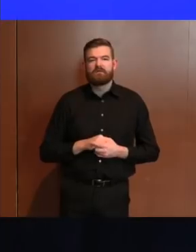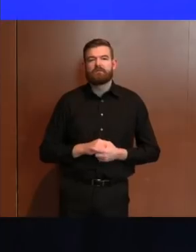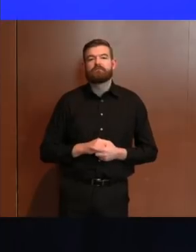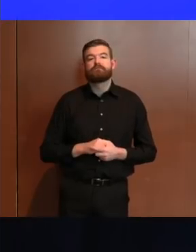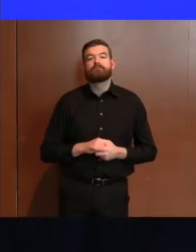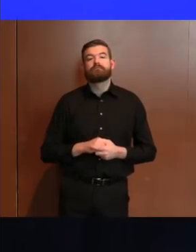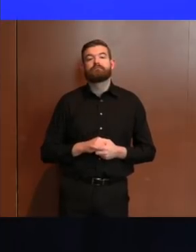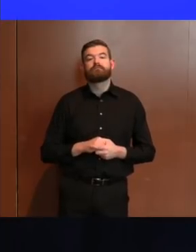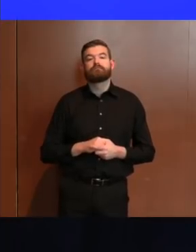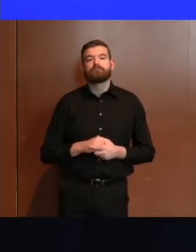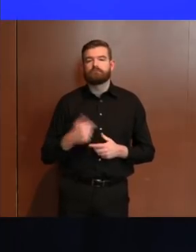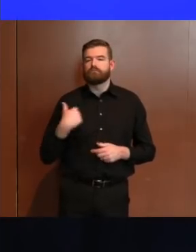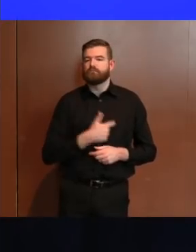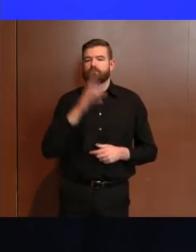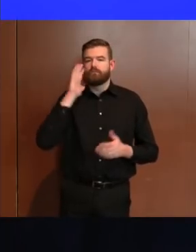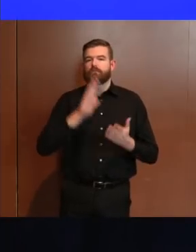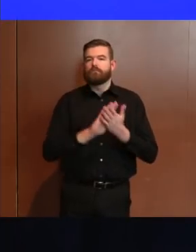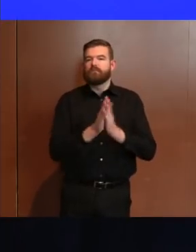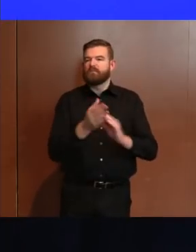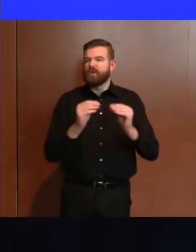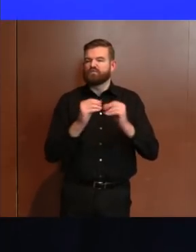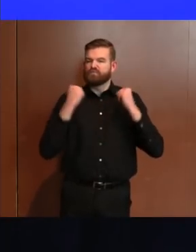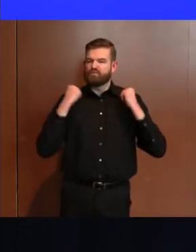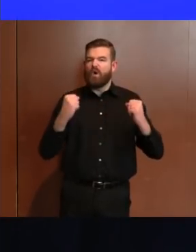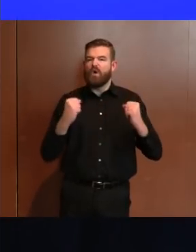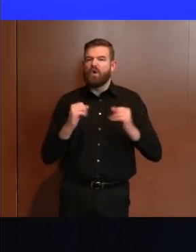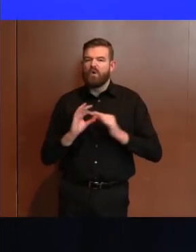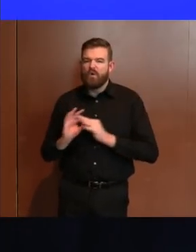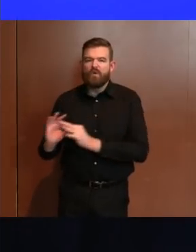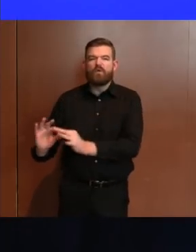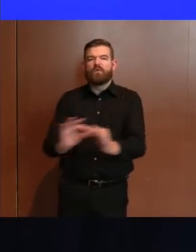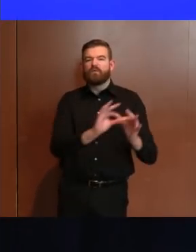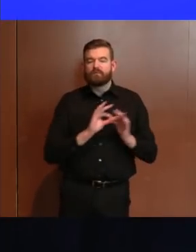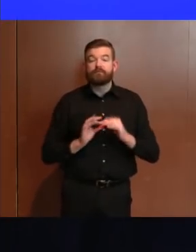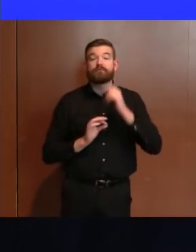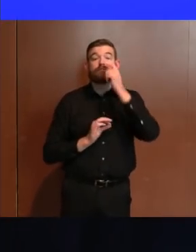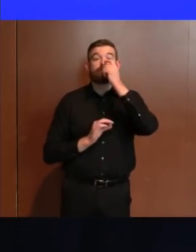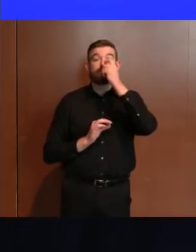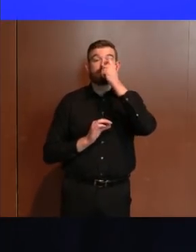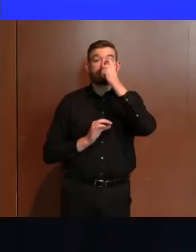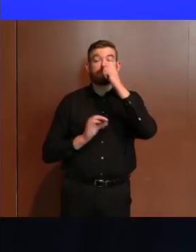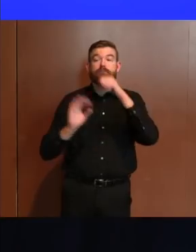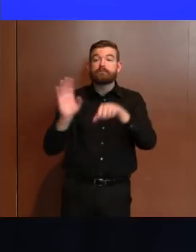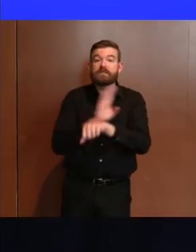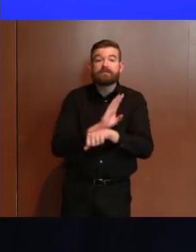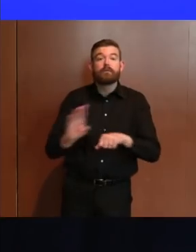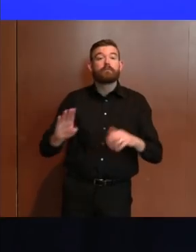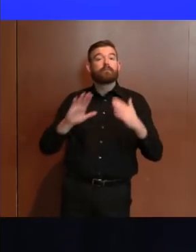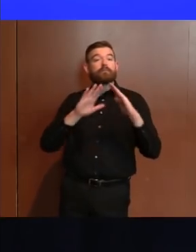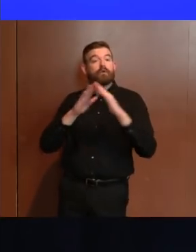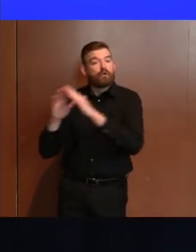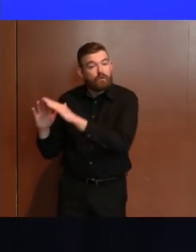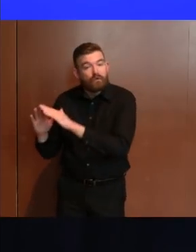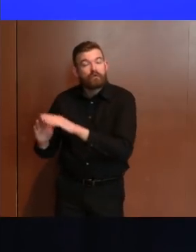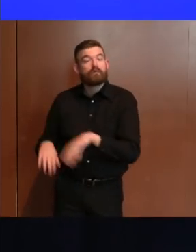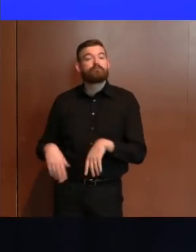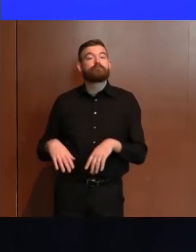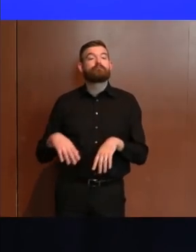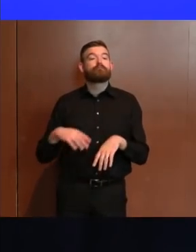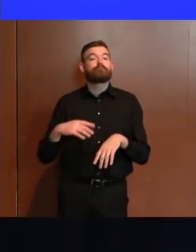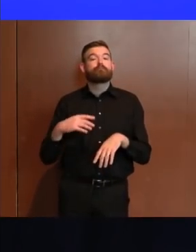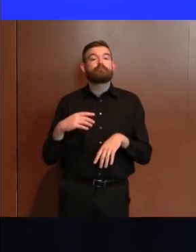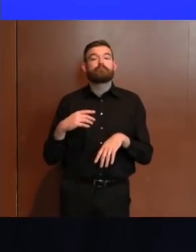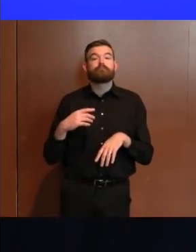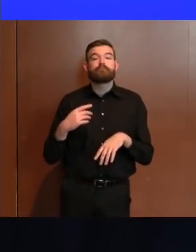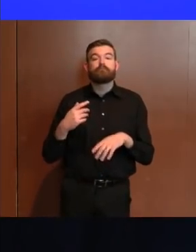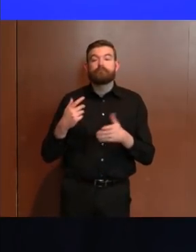stronger and more united New Jersey. Our workers and businesses have paid into this system precisely for this moment, and now it's here for you. We will